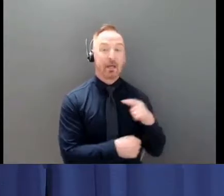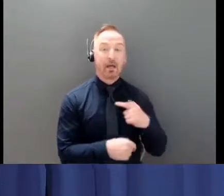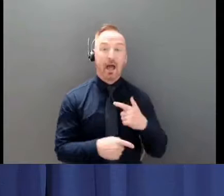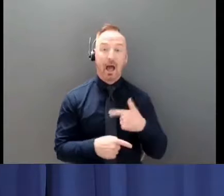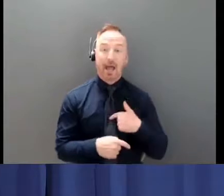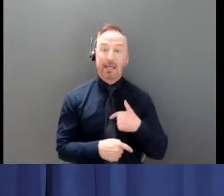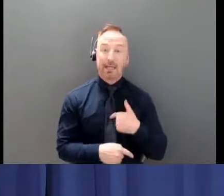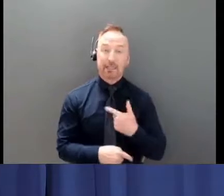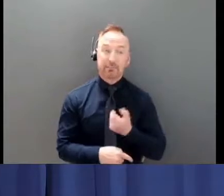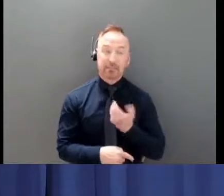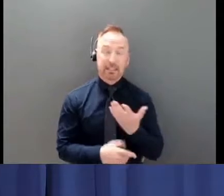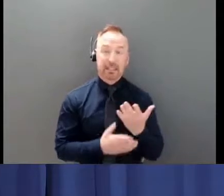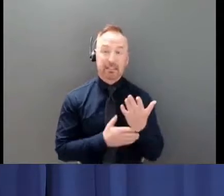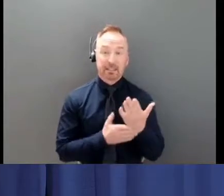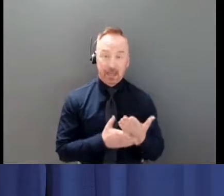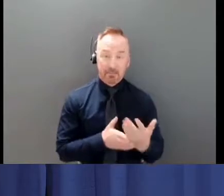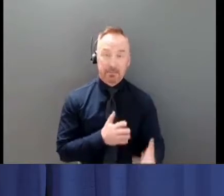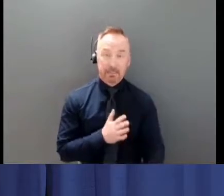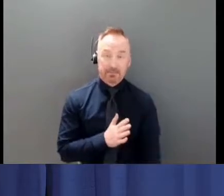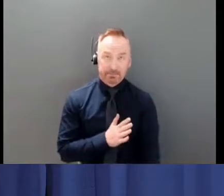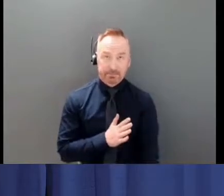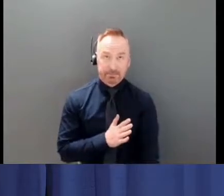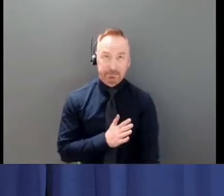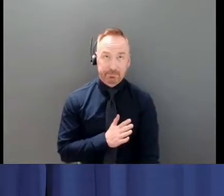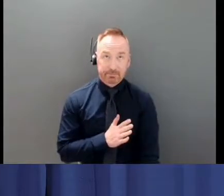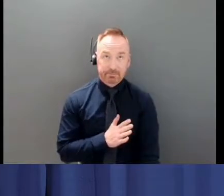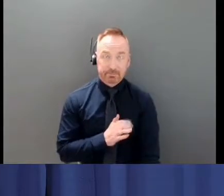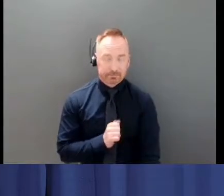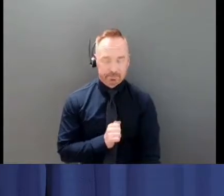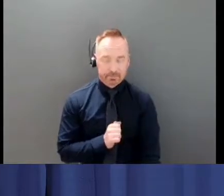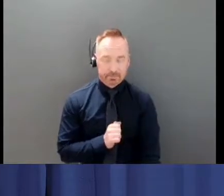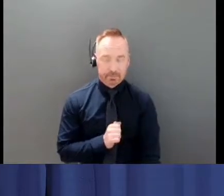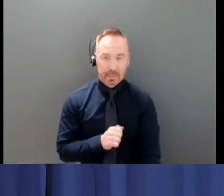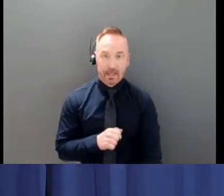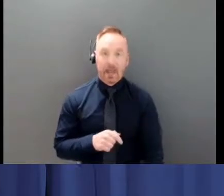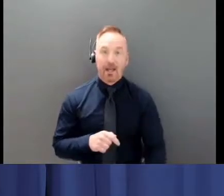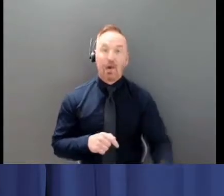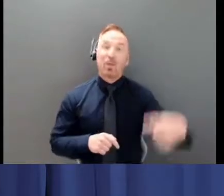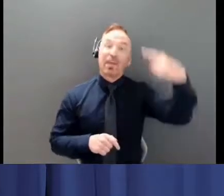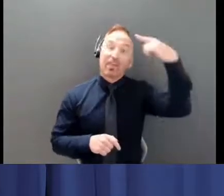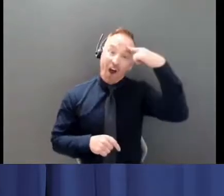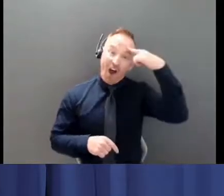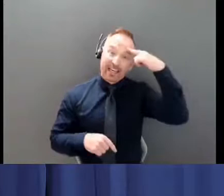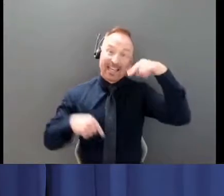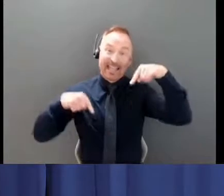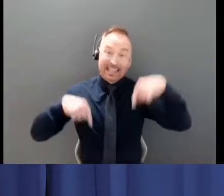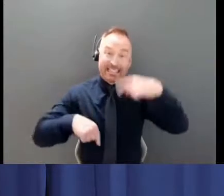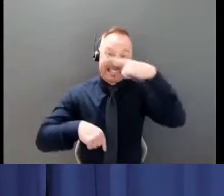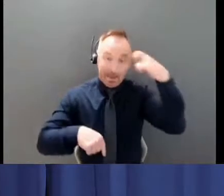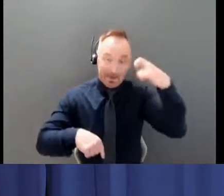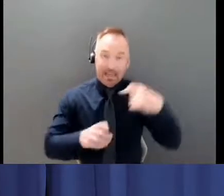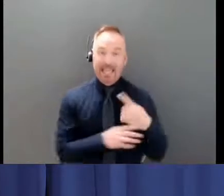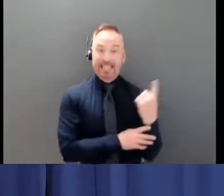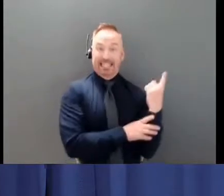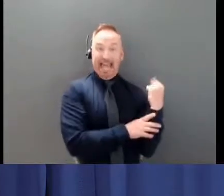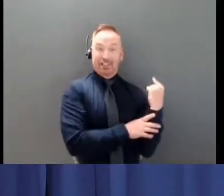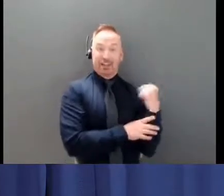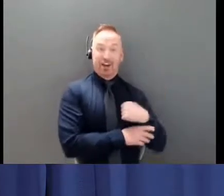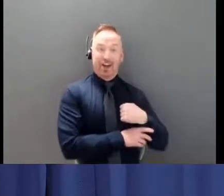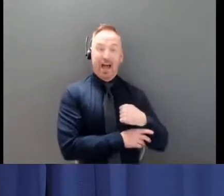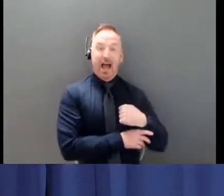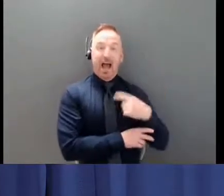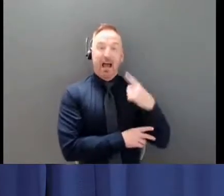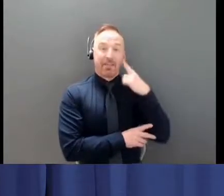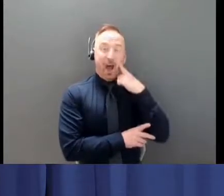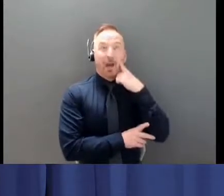bit of grief that this is not the summer we were planning for and I remember thinking a year ago that I couldn't wait for what I thought